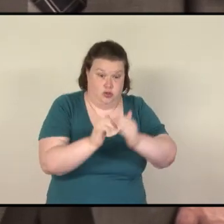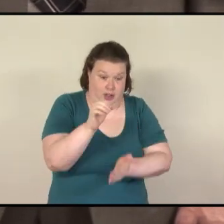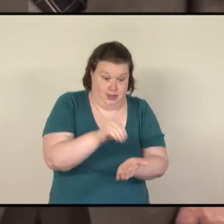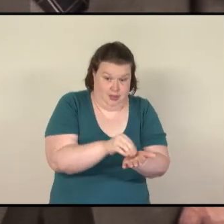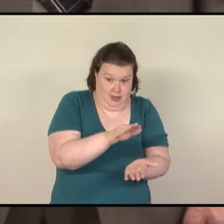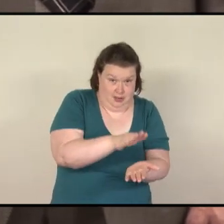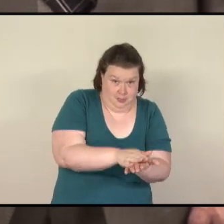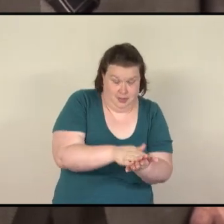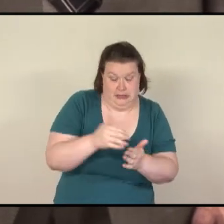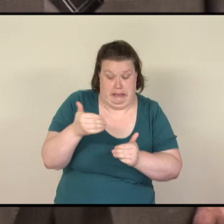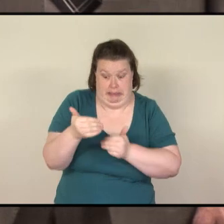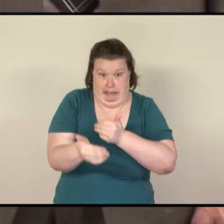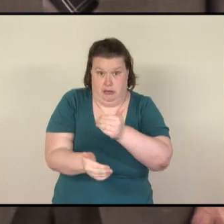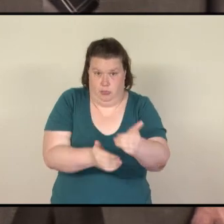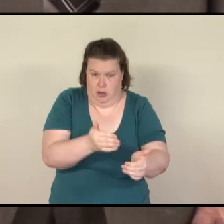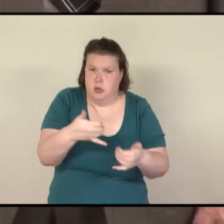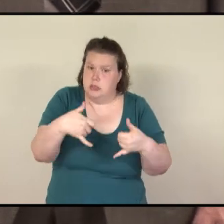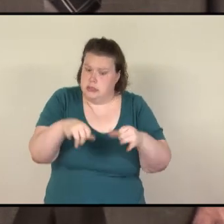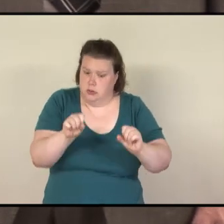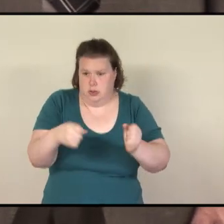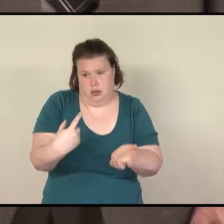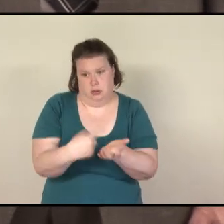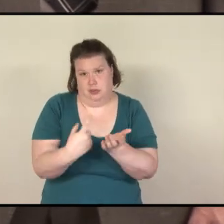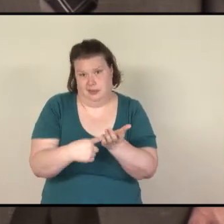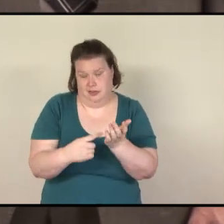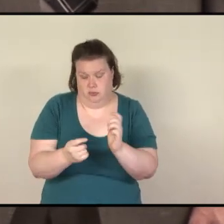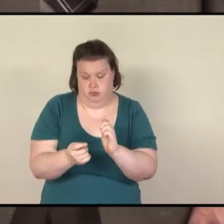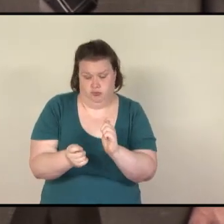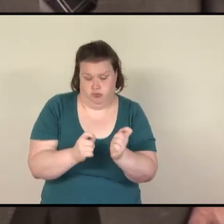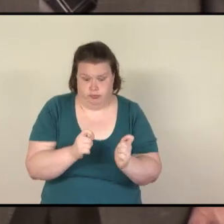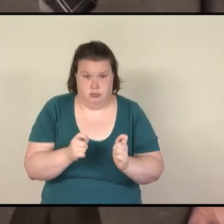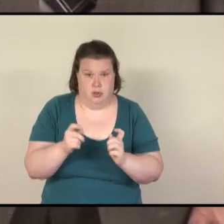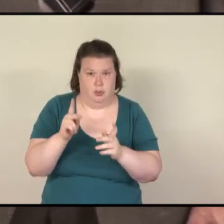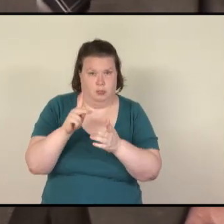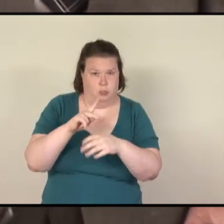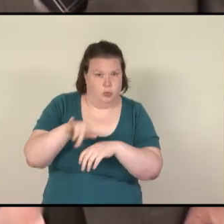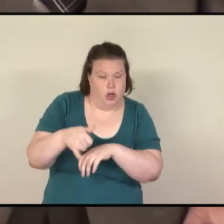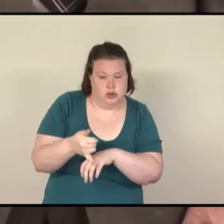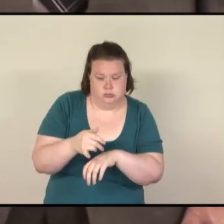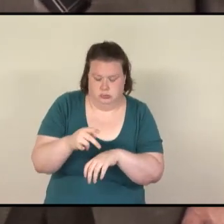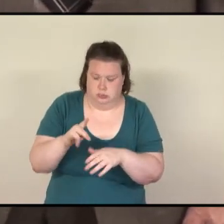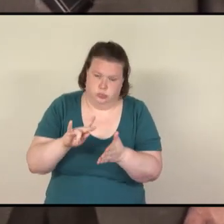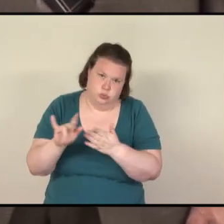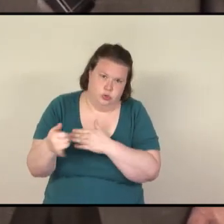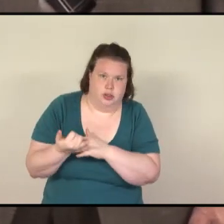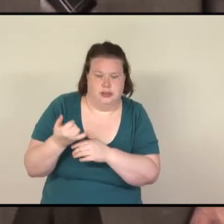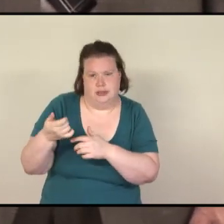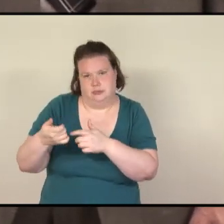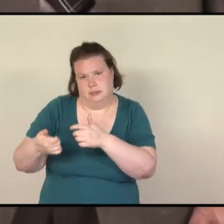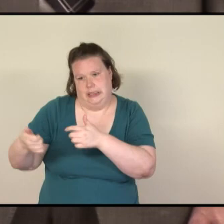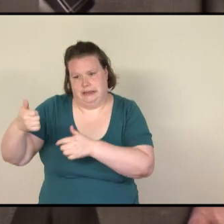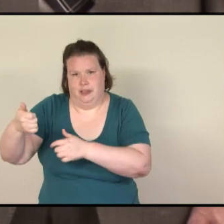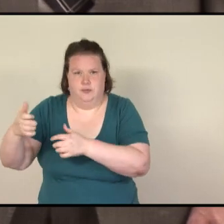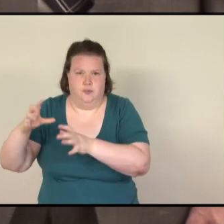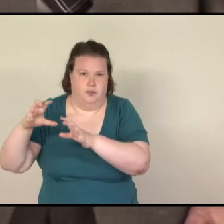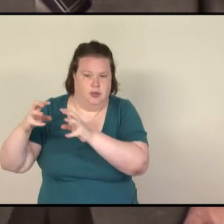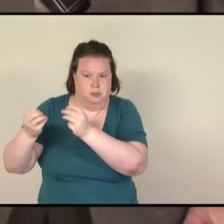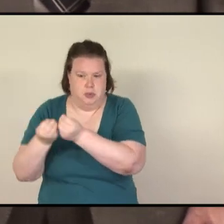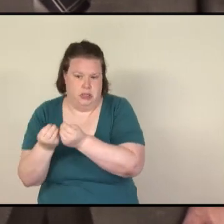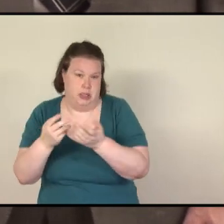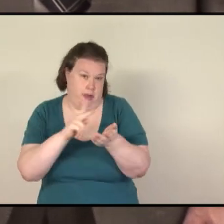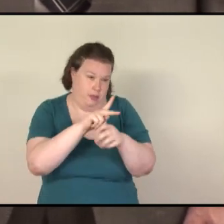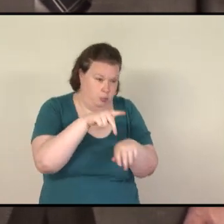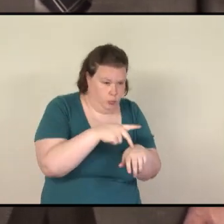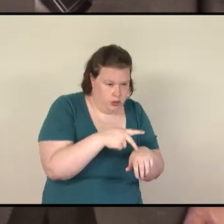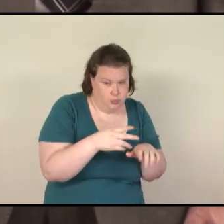and so you know we do still have the opportunity to discuss with our project executive committee and the principles and they're still going to continue to give input throughout the design